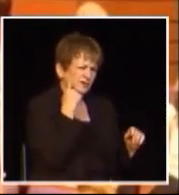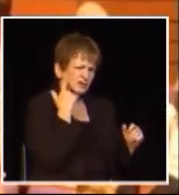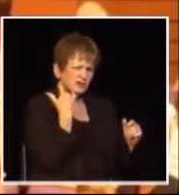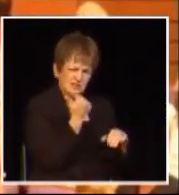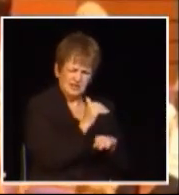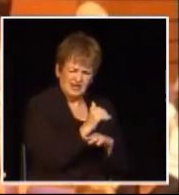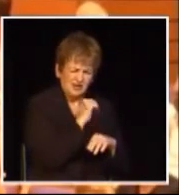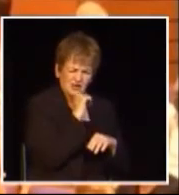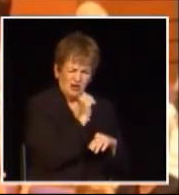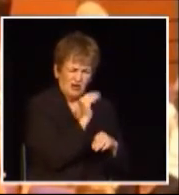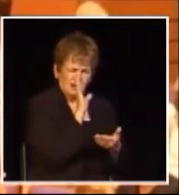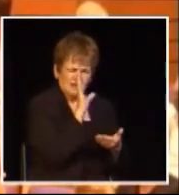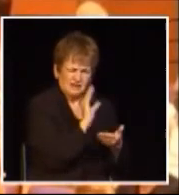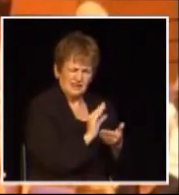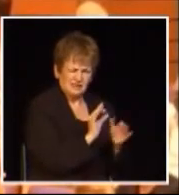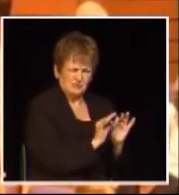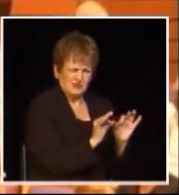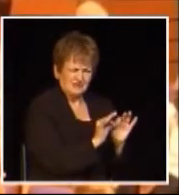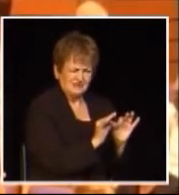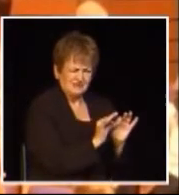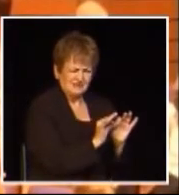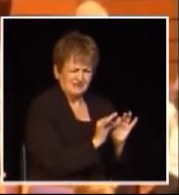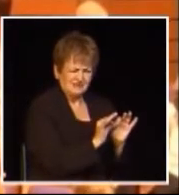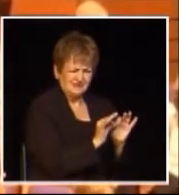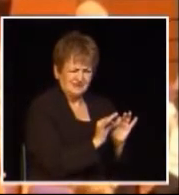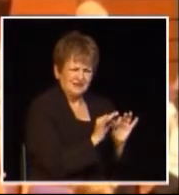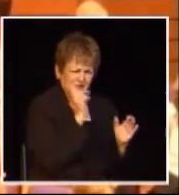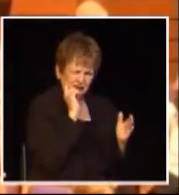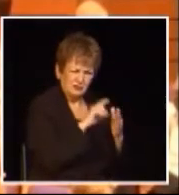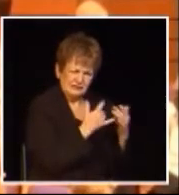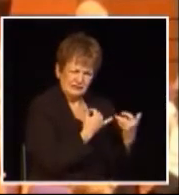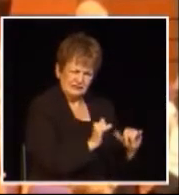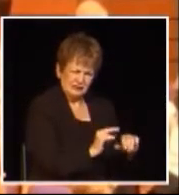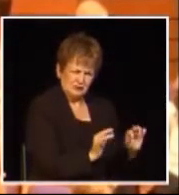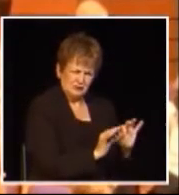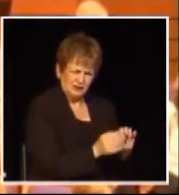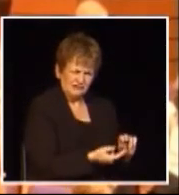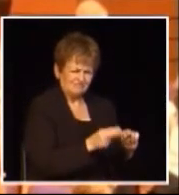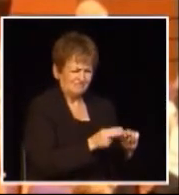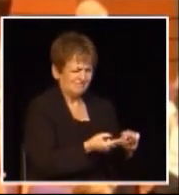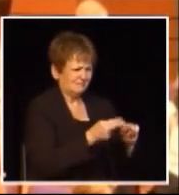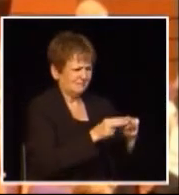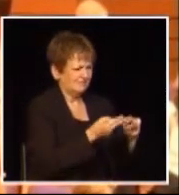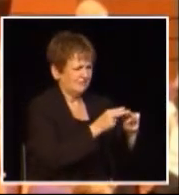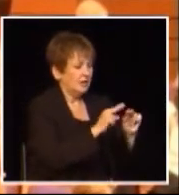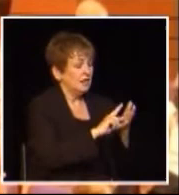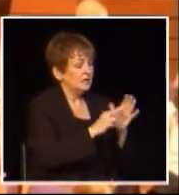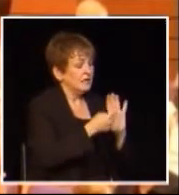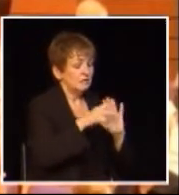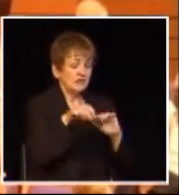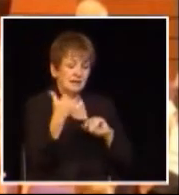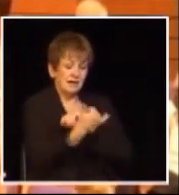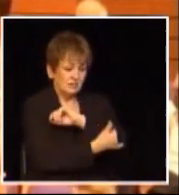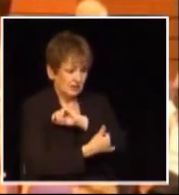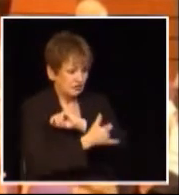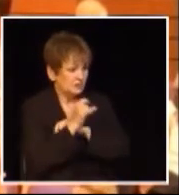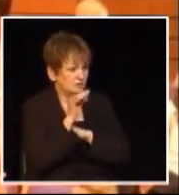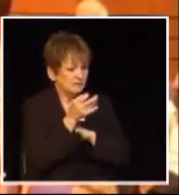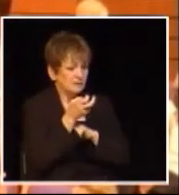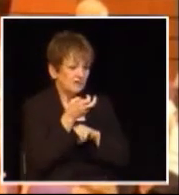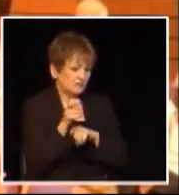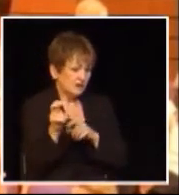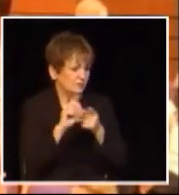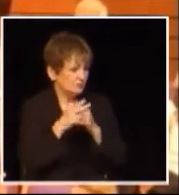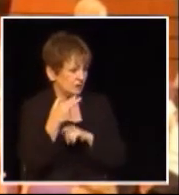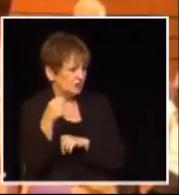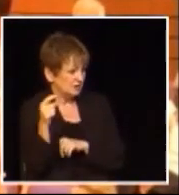you know we've heard tonight that there's not really much evidence that prices have dropped so my question is in countries that have switched to VAT